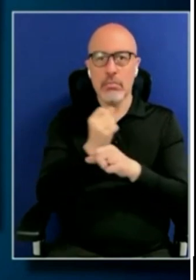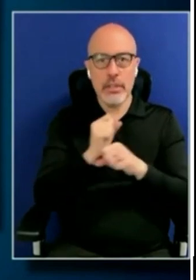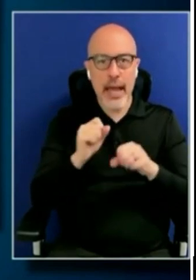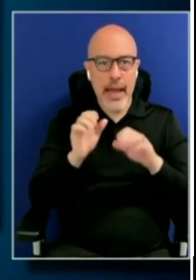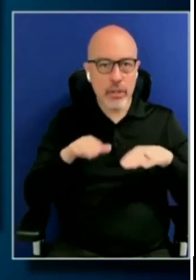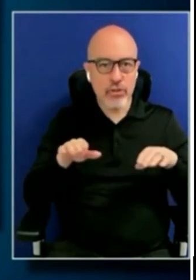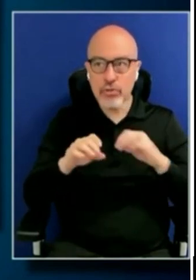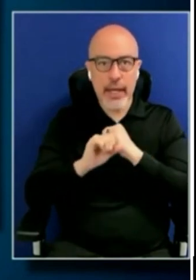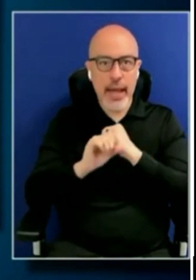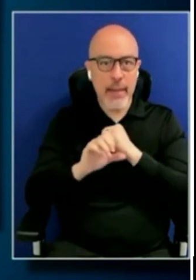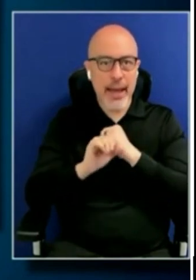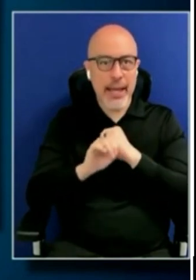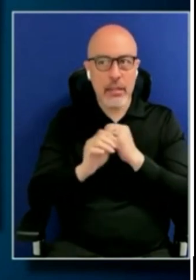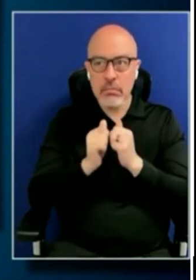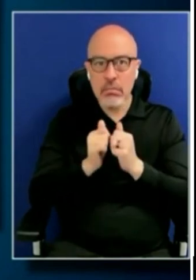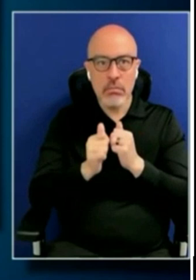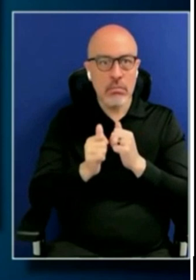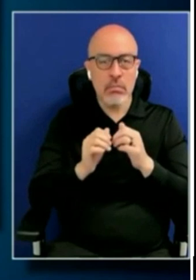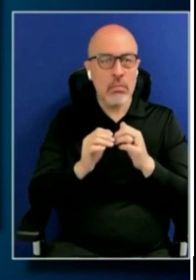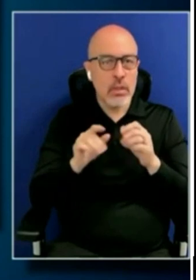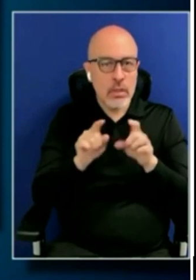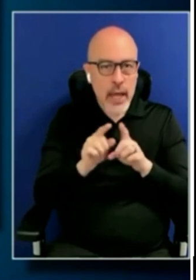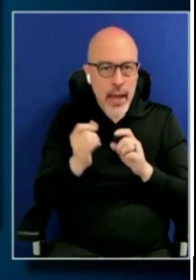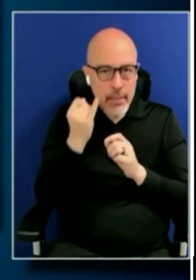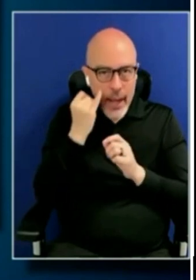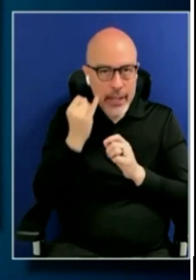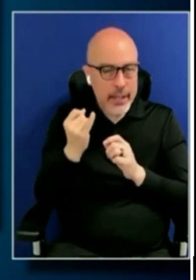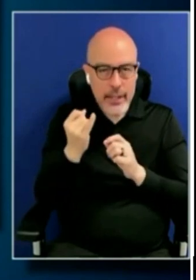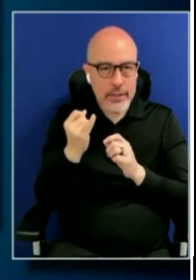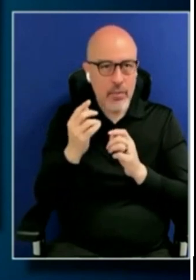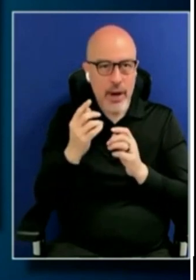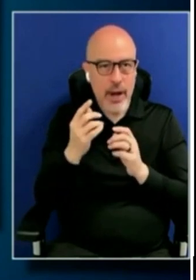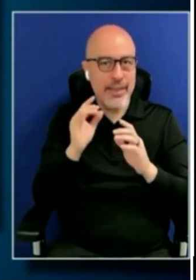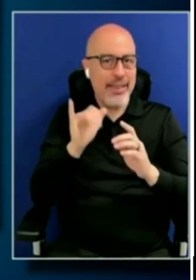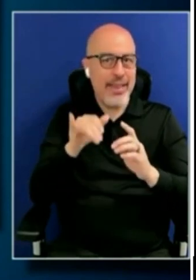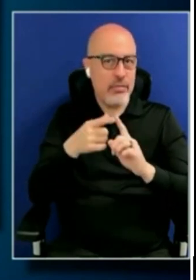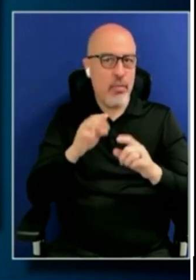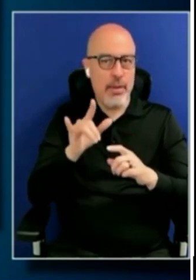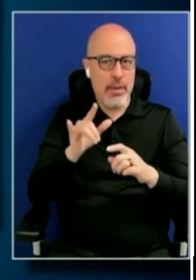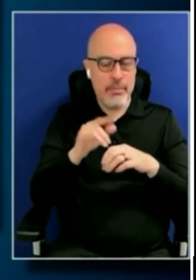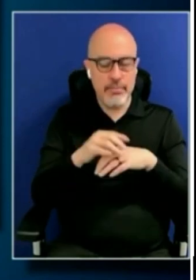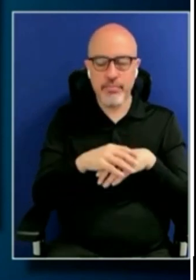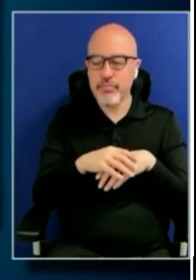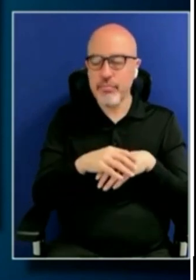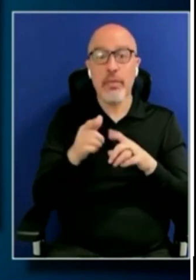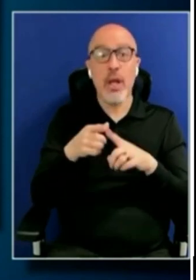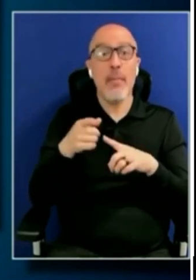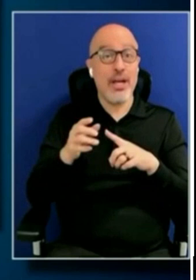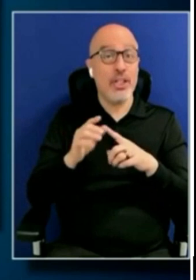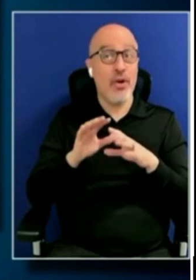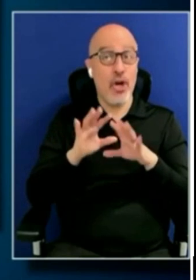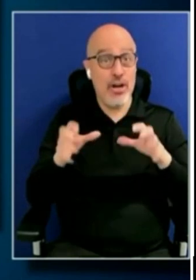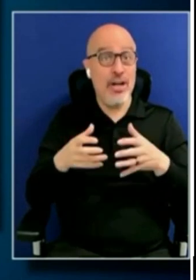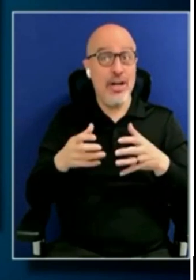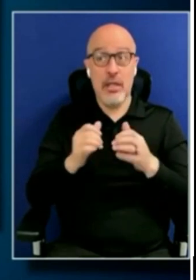the same ideas that undergird this bill. And because of her campaign that equated being gay